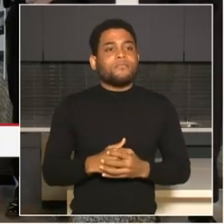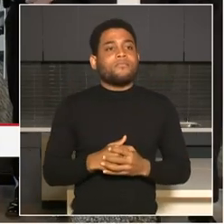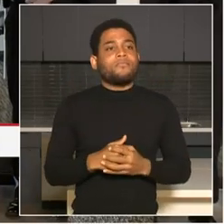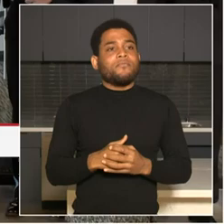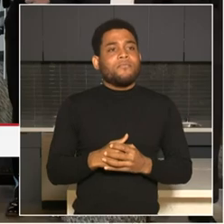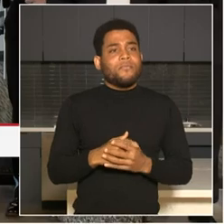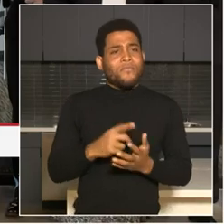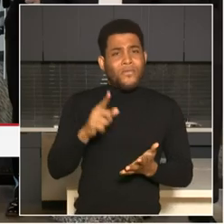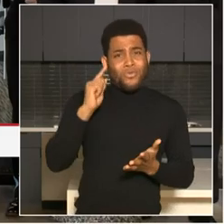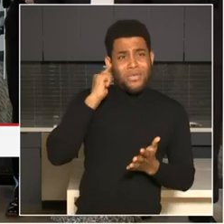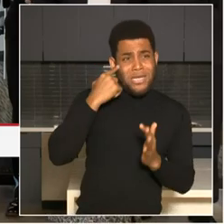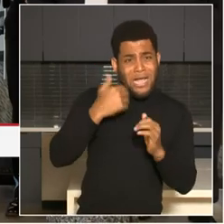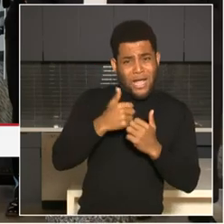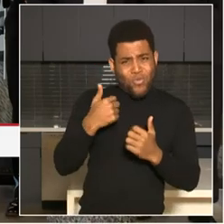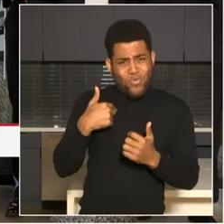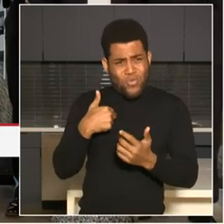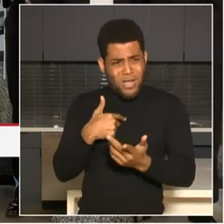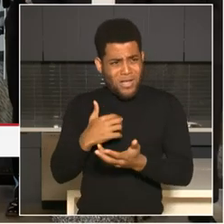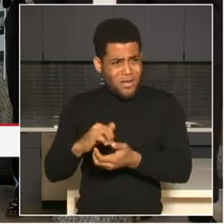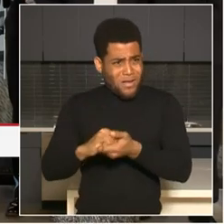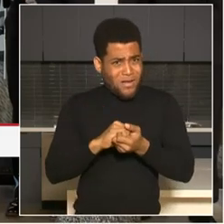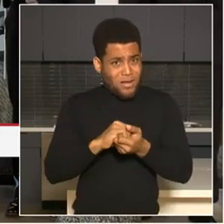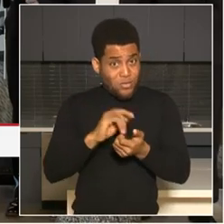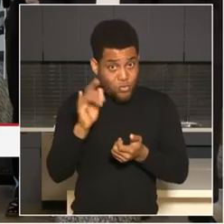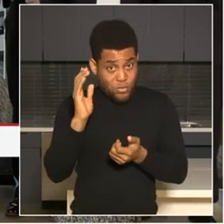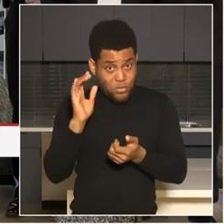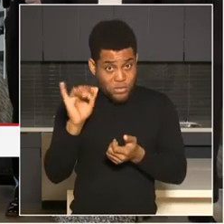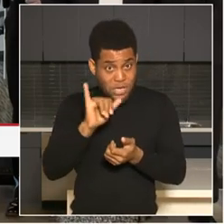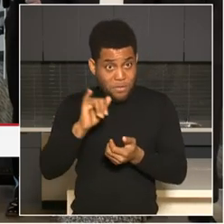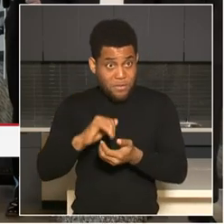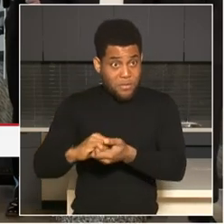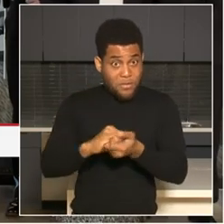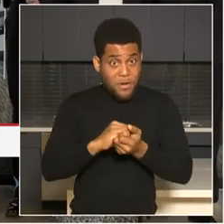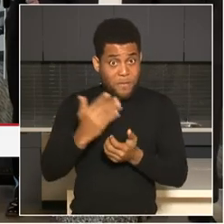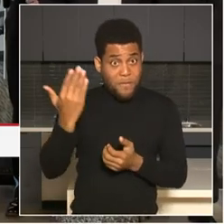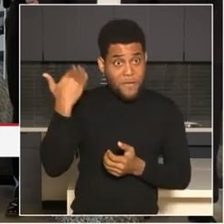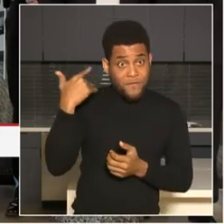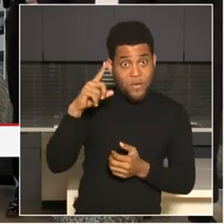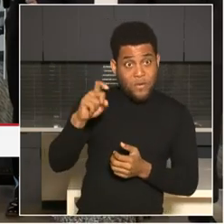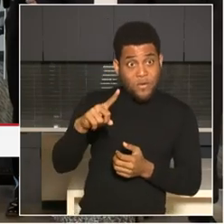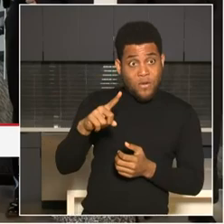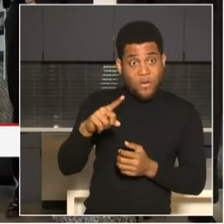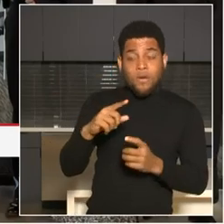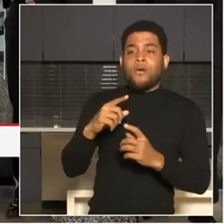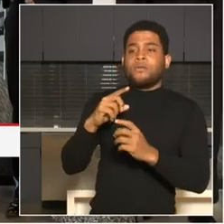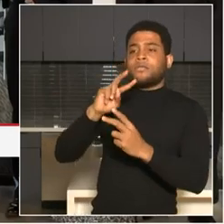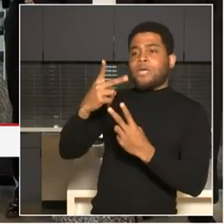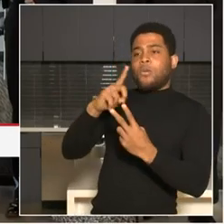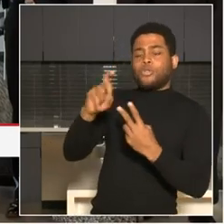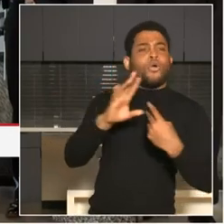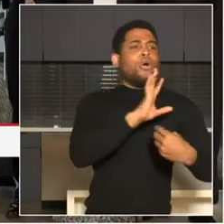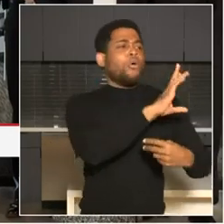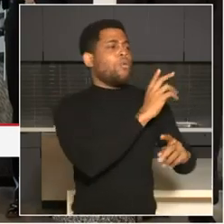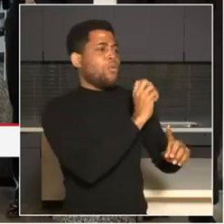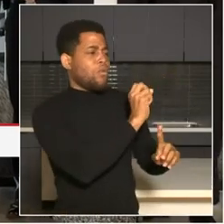second question is about uh, a reason. answer your first question. I will do my best to have our team provide that information for you. don't have it right